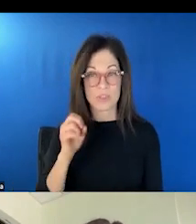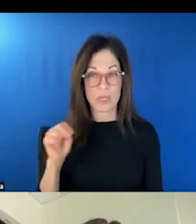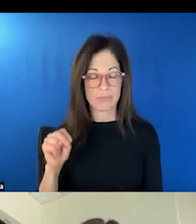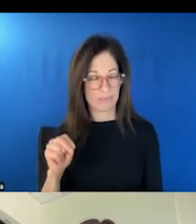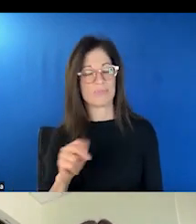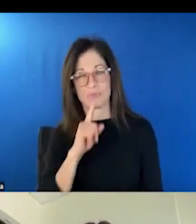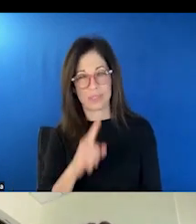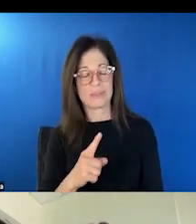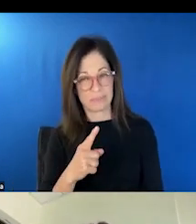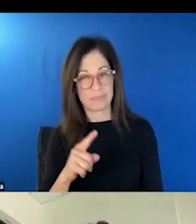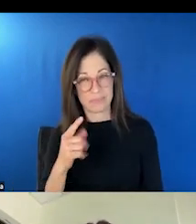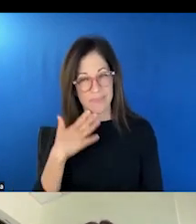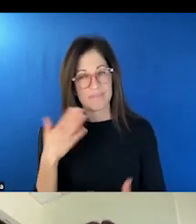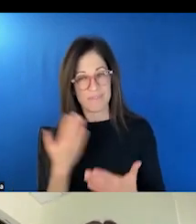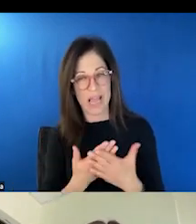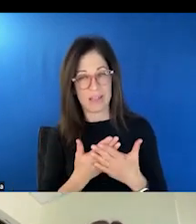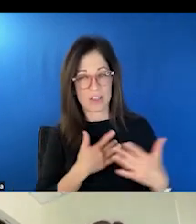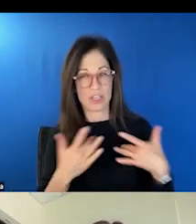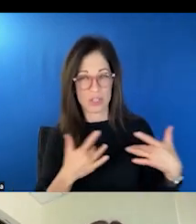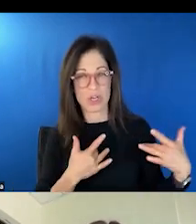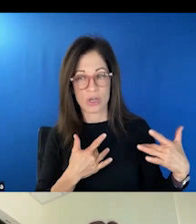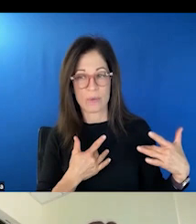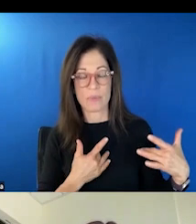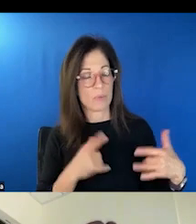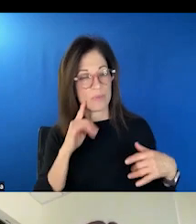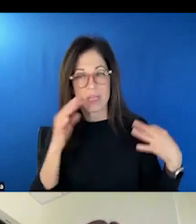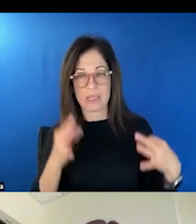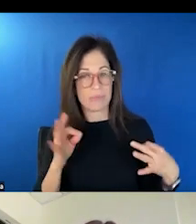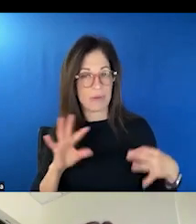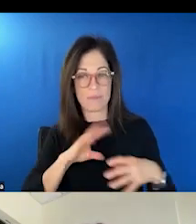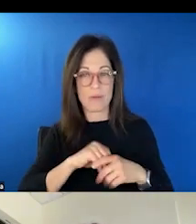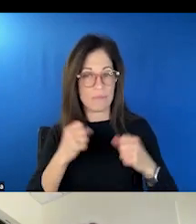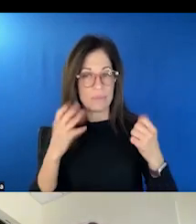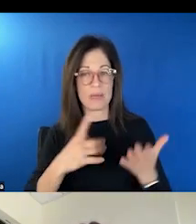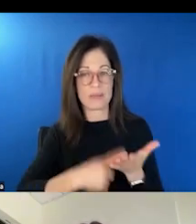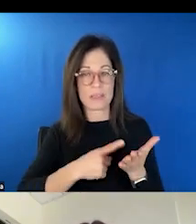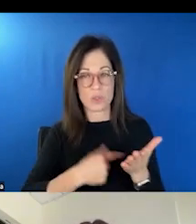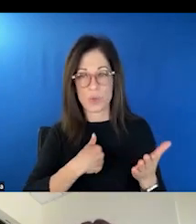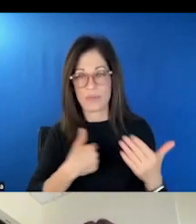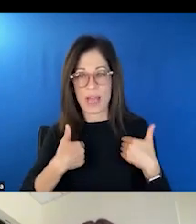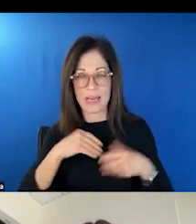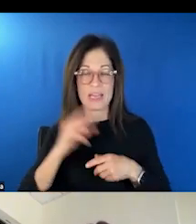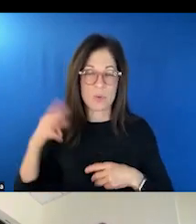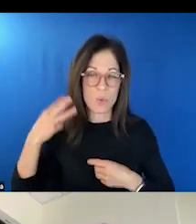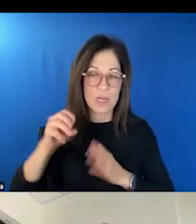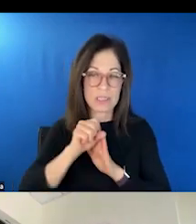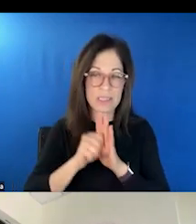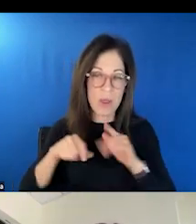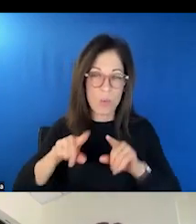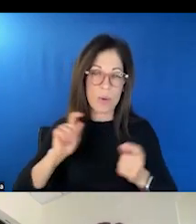and it has definitely been present in a lot of the discussions we've been having in Washington state as we reform our system.